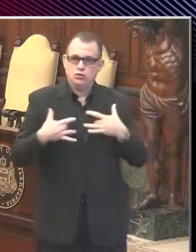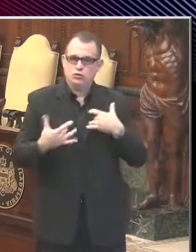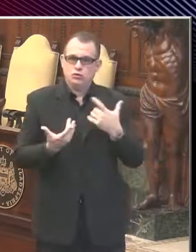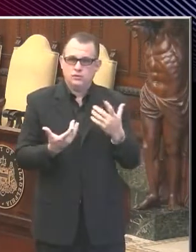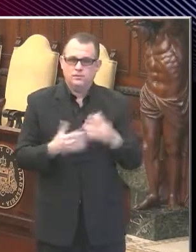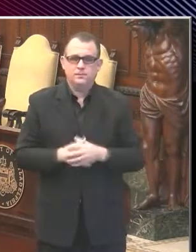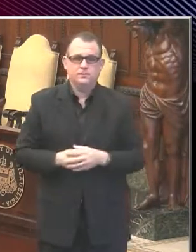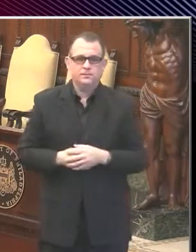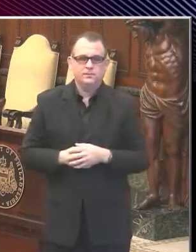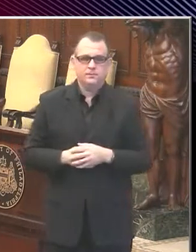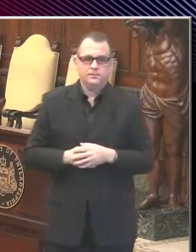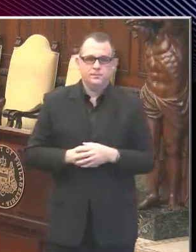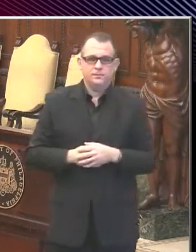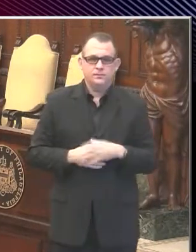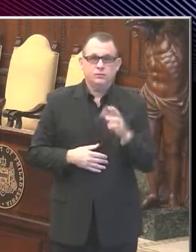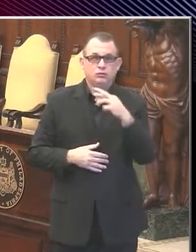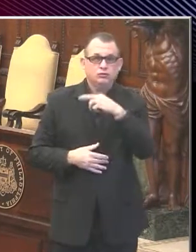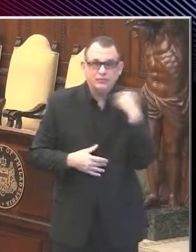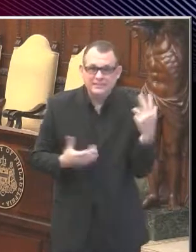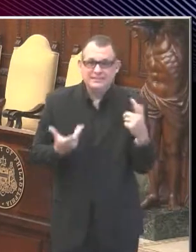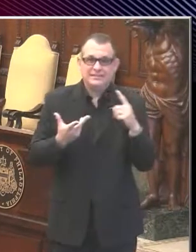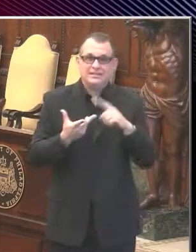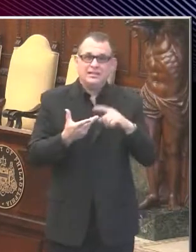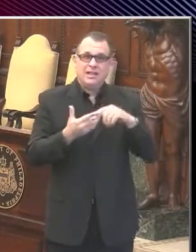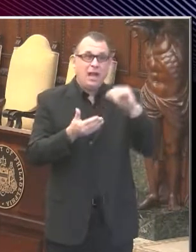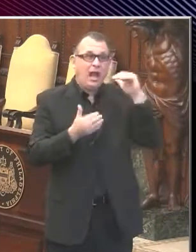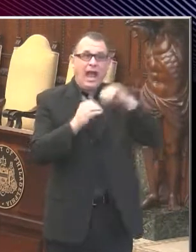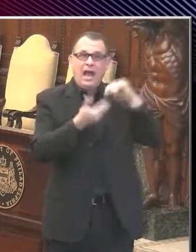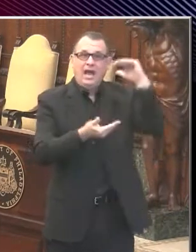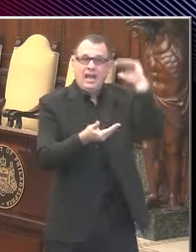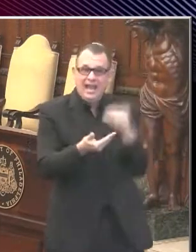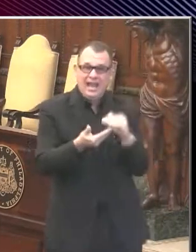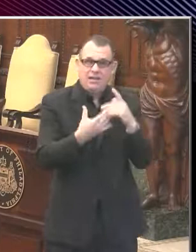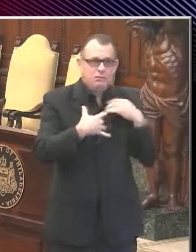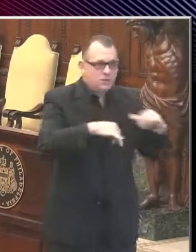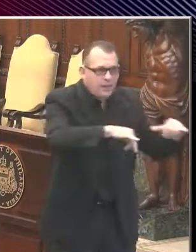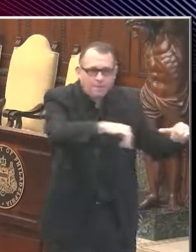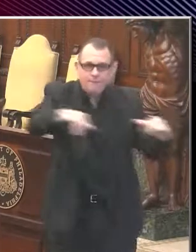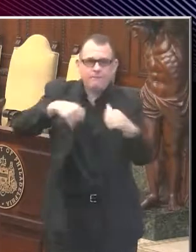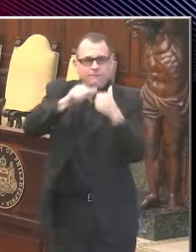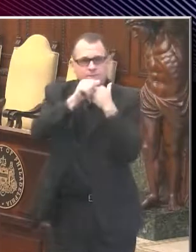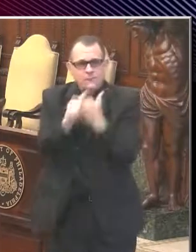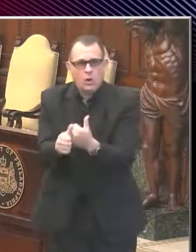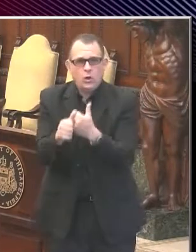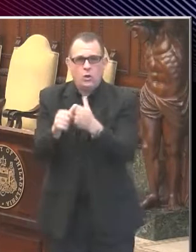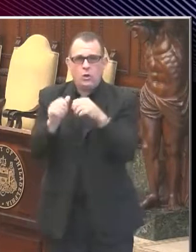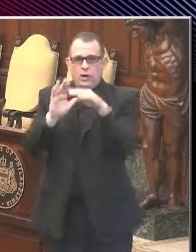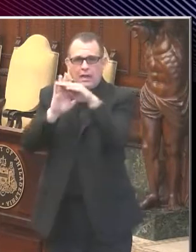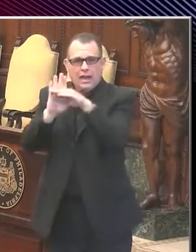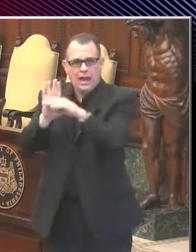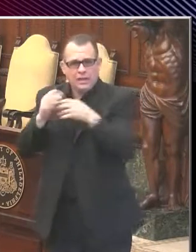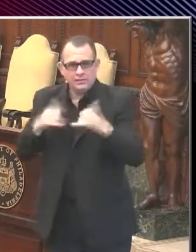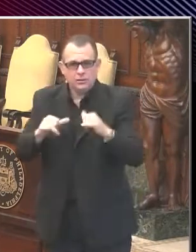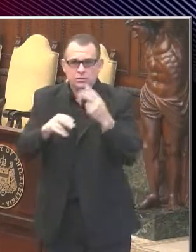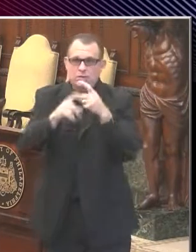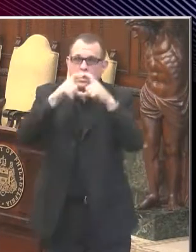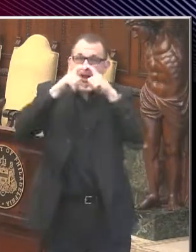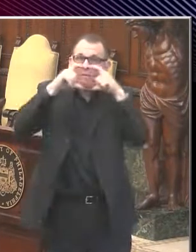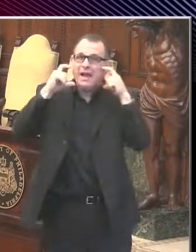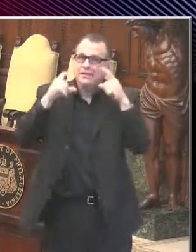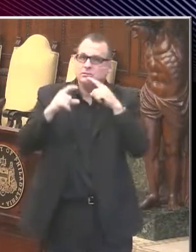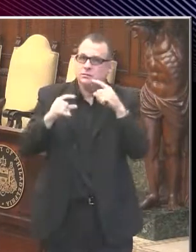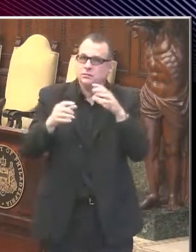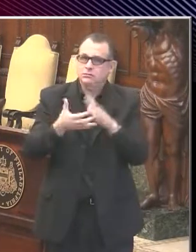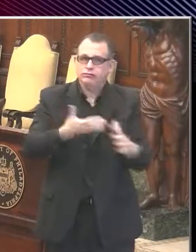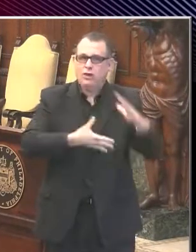health risks in this new wave, everyone needs to take safety guidelines seriously, especially the wearing of masks. First, let me